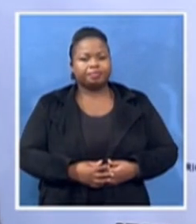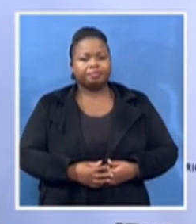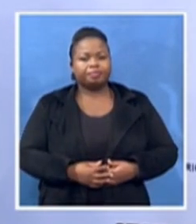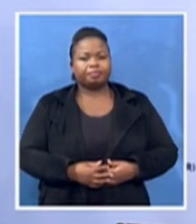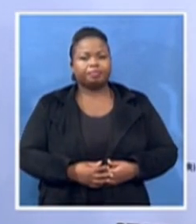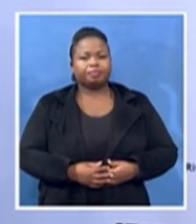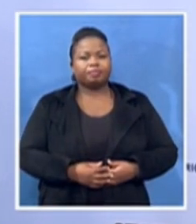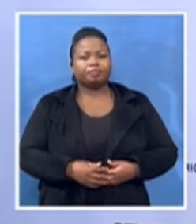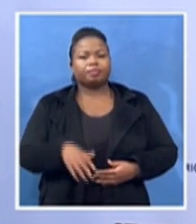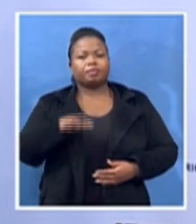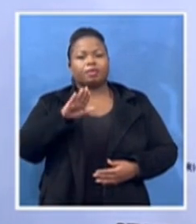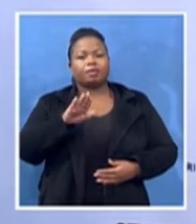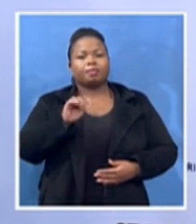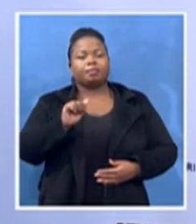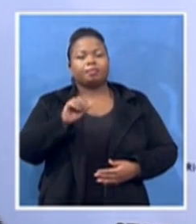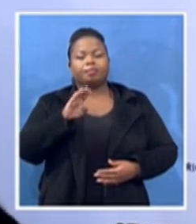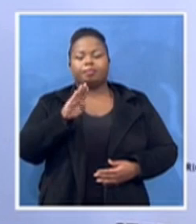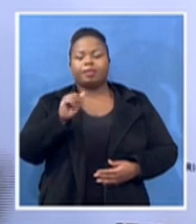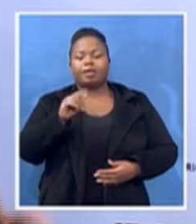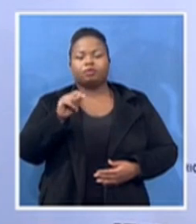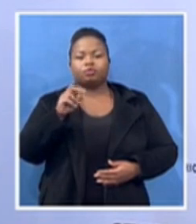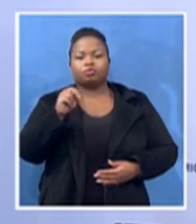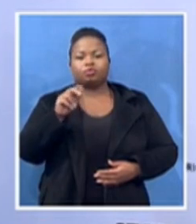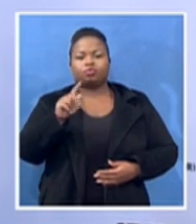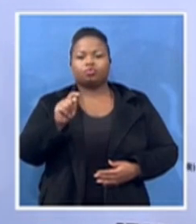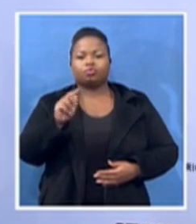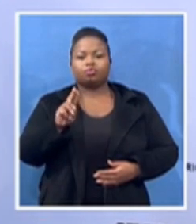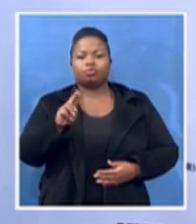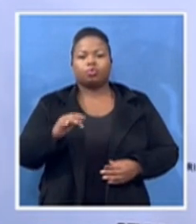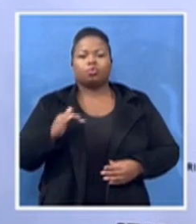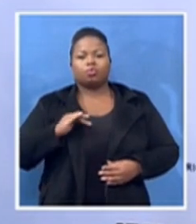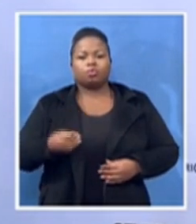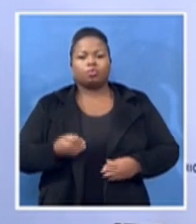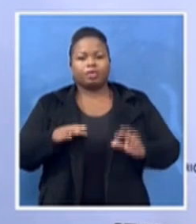And she became the president.